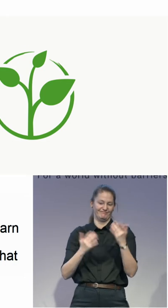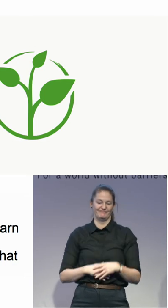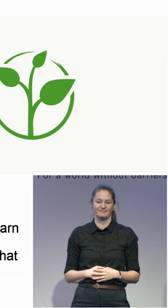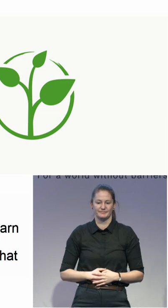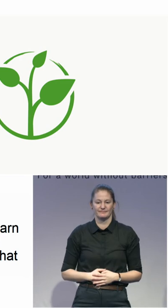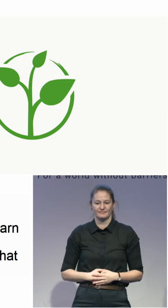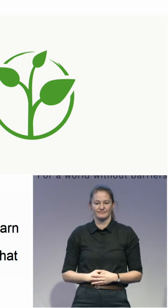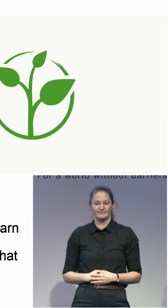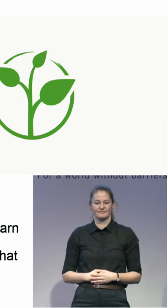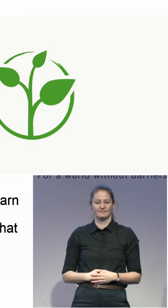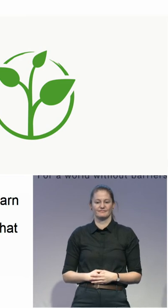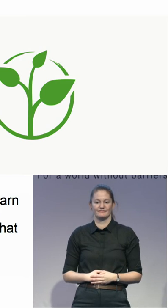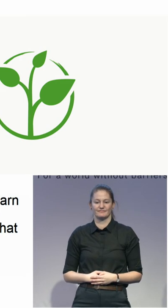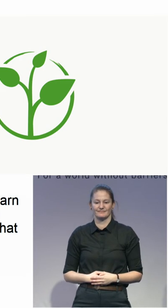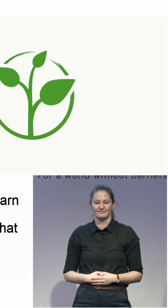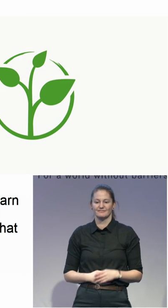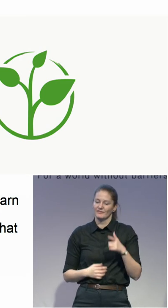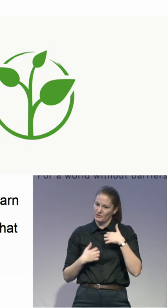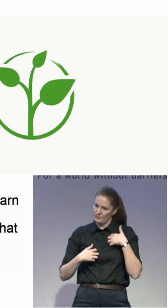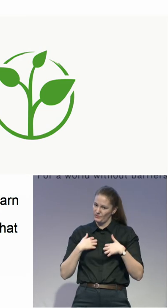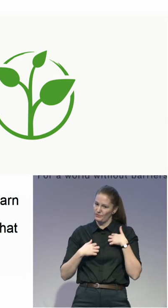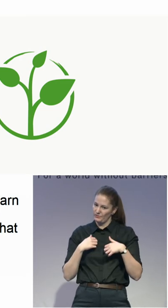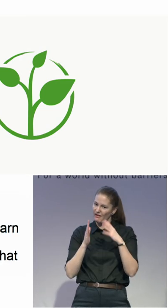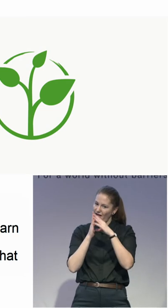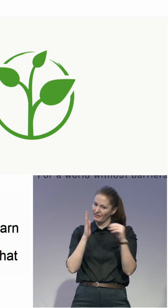Australia to Japan, if I understood it correctly.